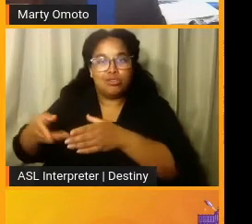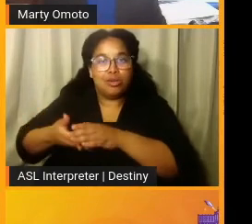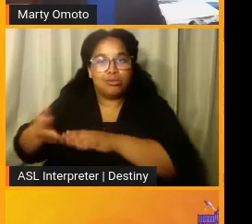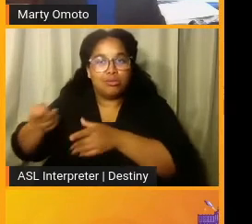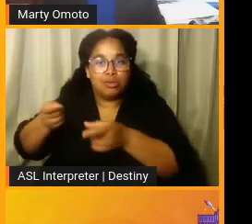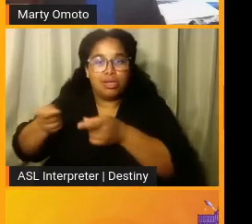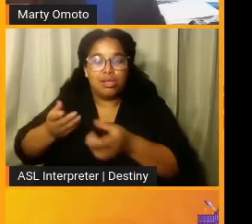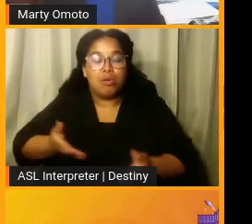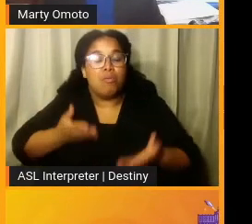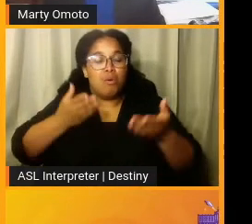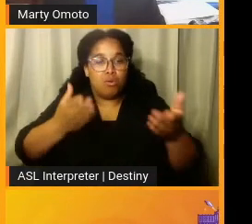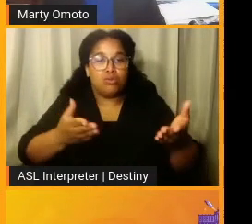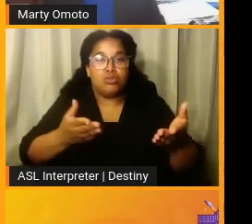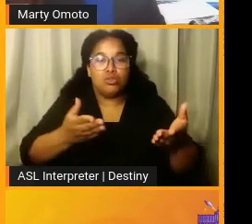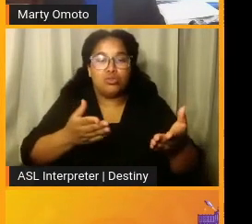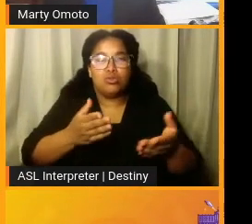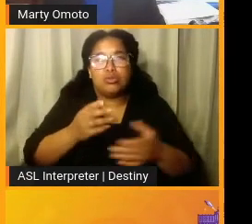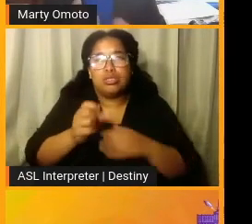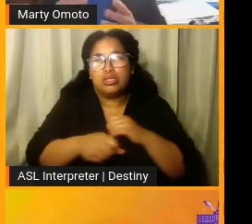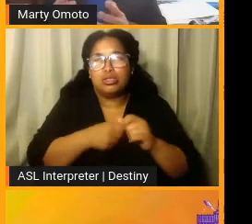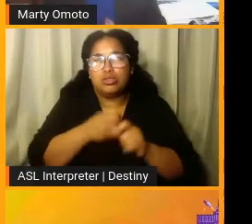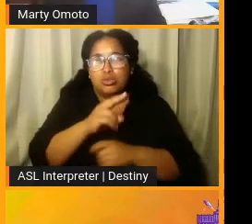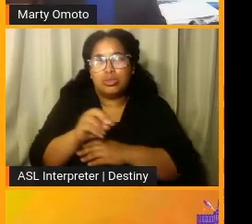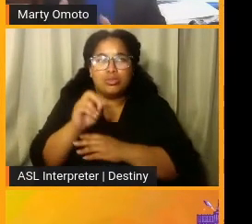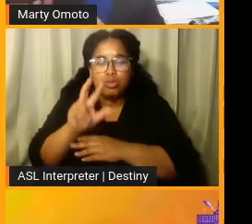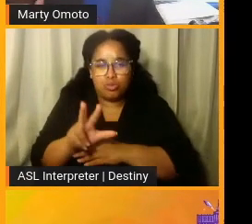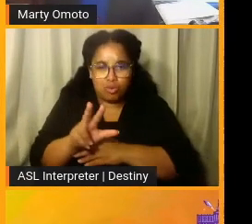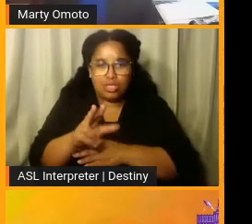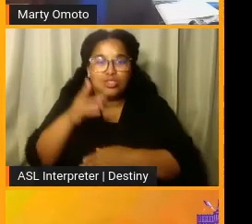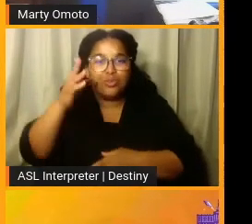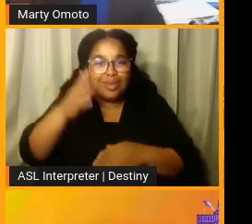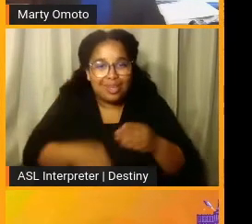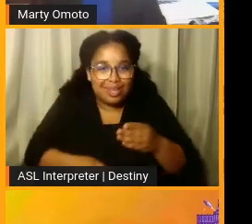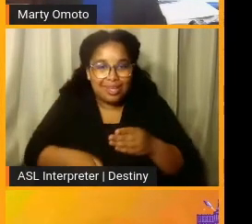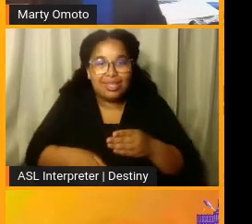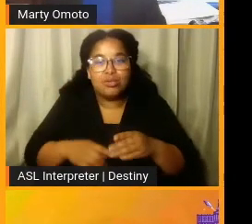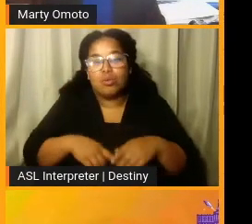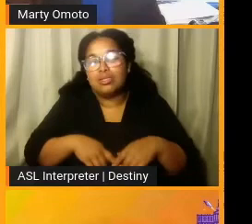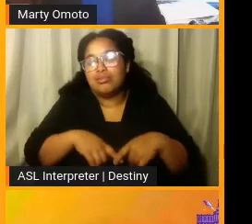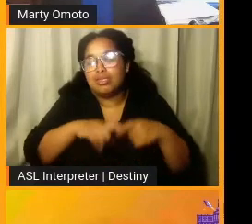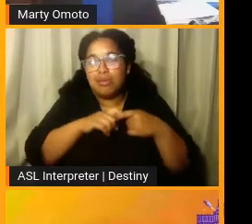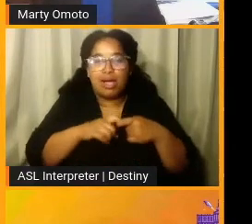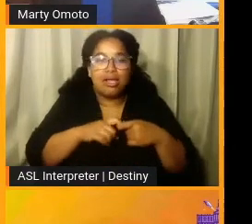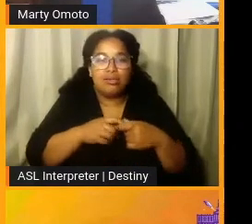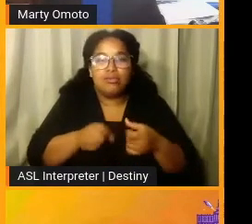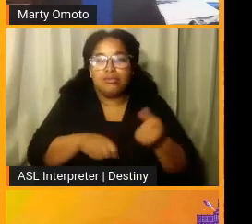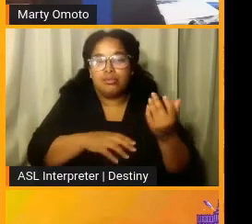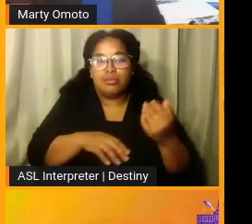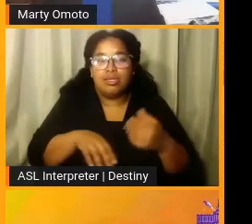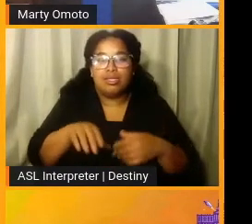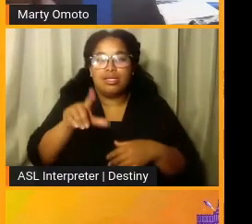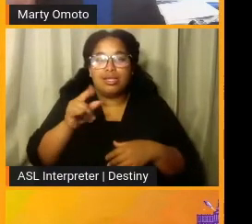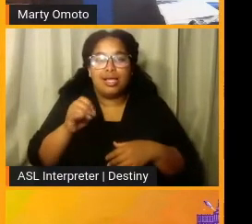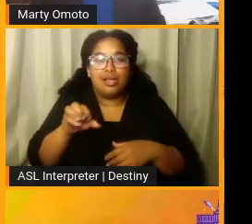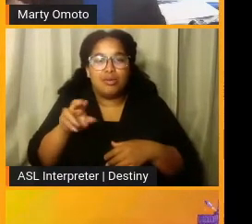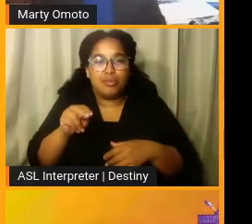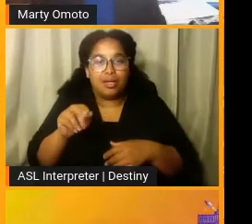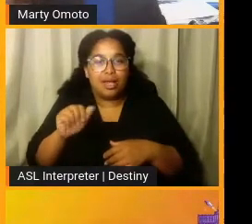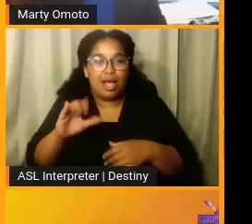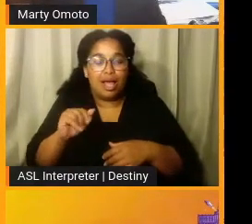proposal in 2003 to end, suspend the Lanterman Act. And we mobilized people across the state,